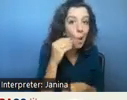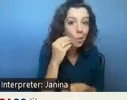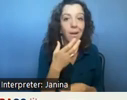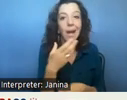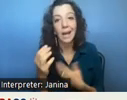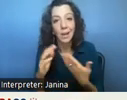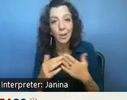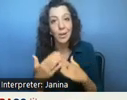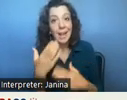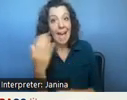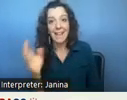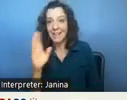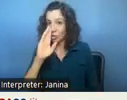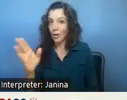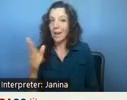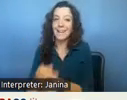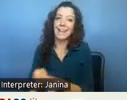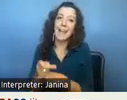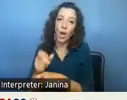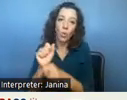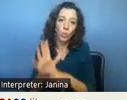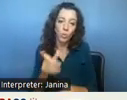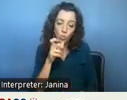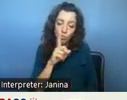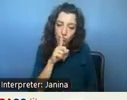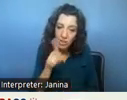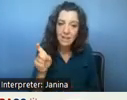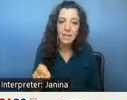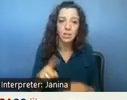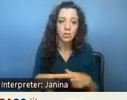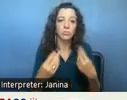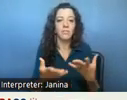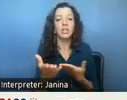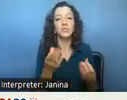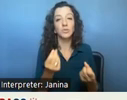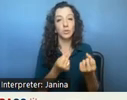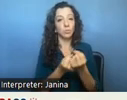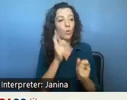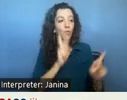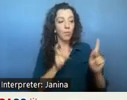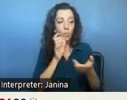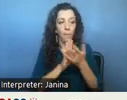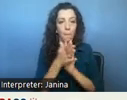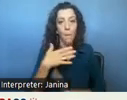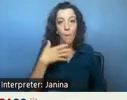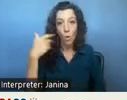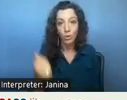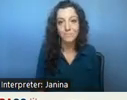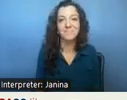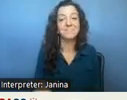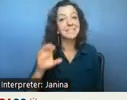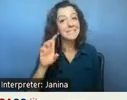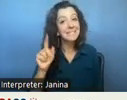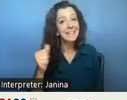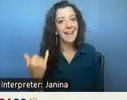workers that are really needed to provide the services and supports to people as they age so cda is launching our own direct